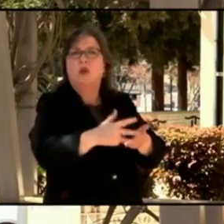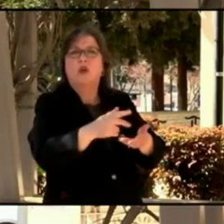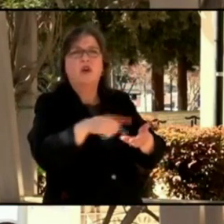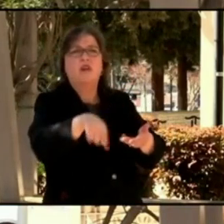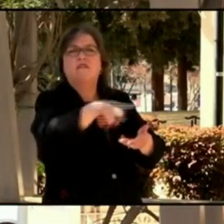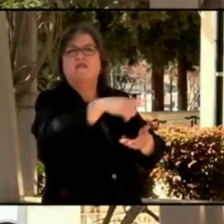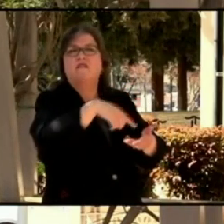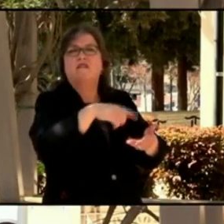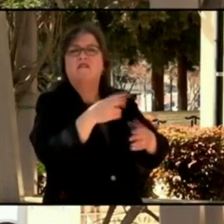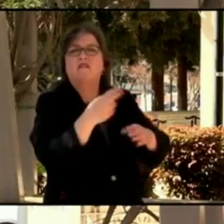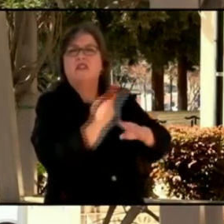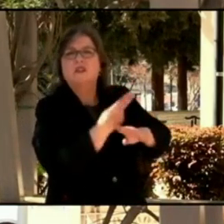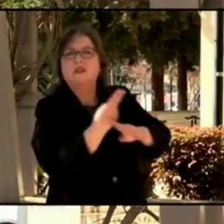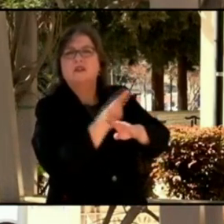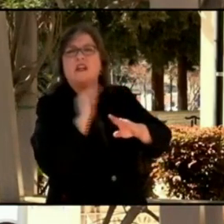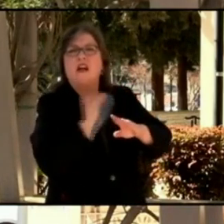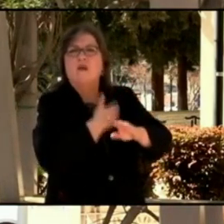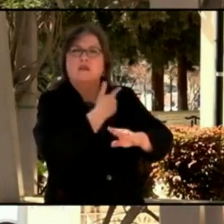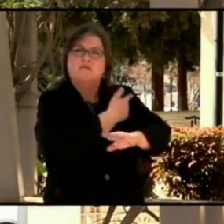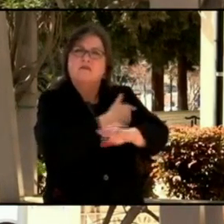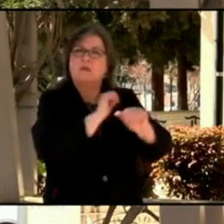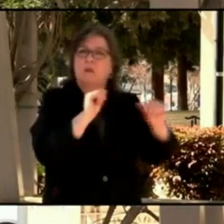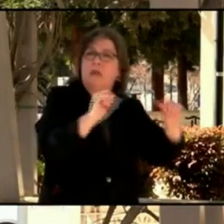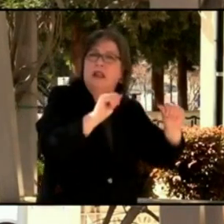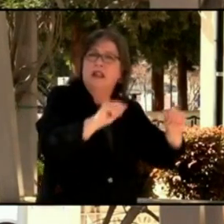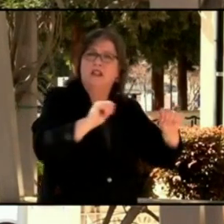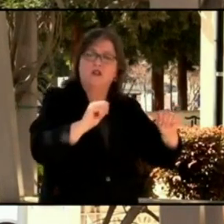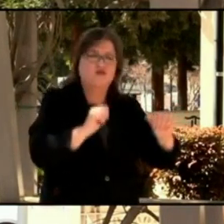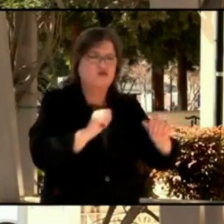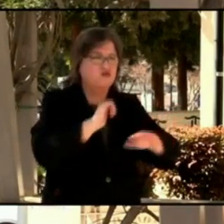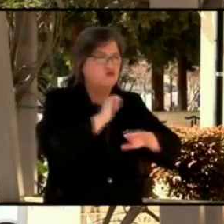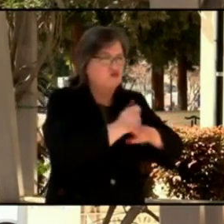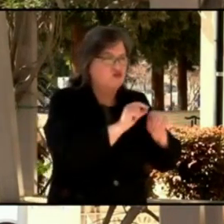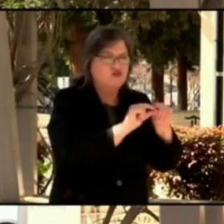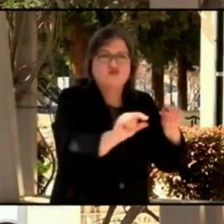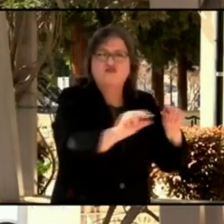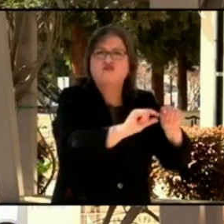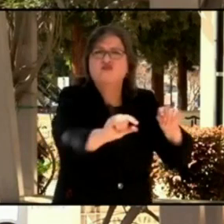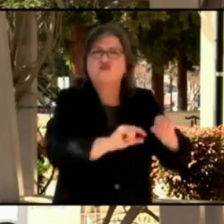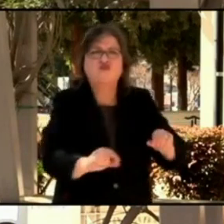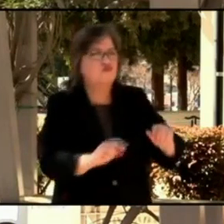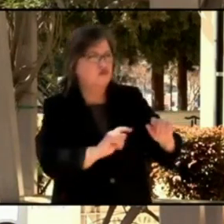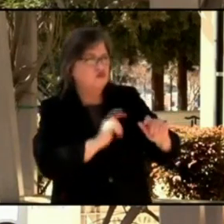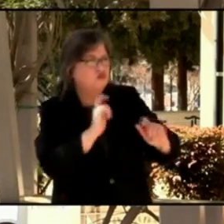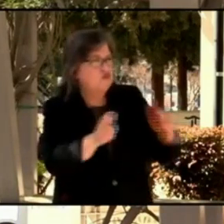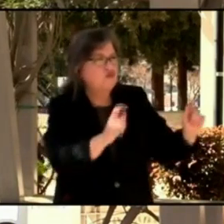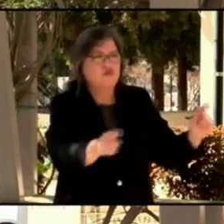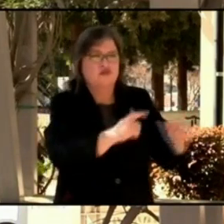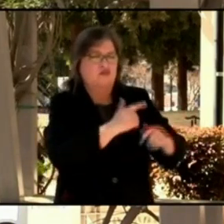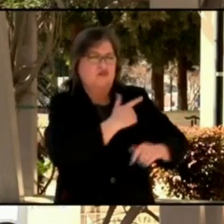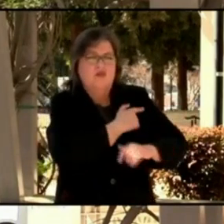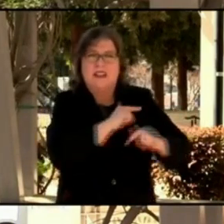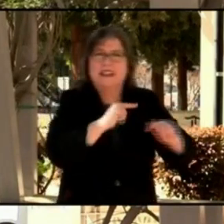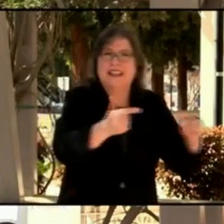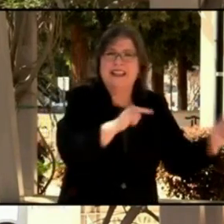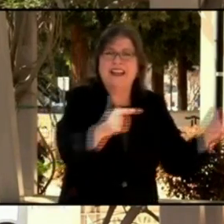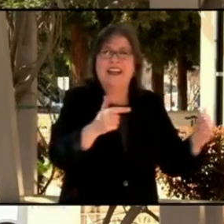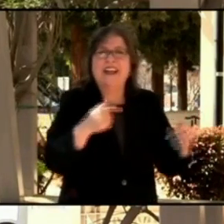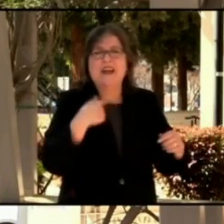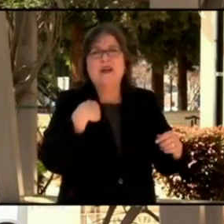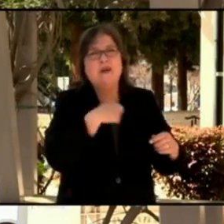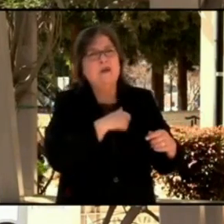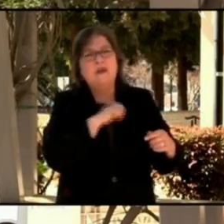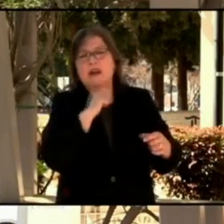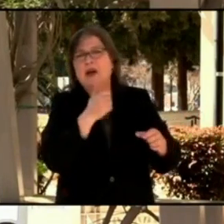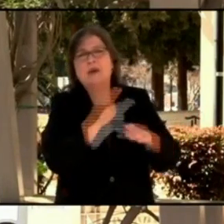capacity, 99% of what the vaccine is allocated to our community. So it's